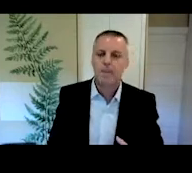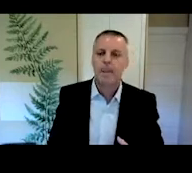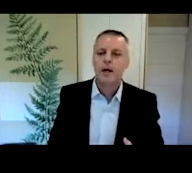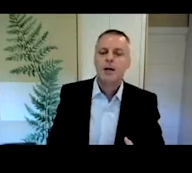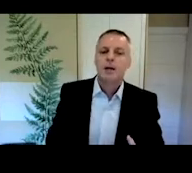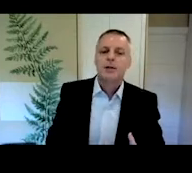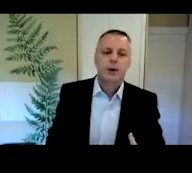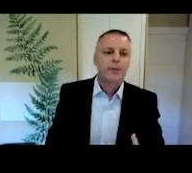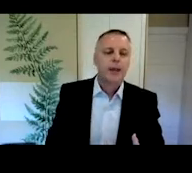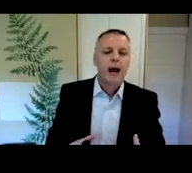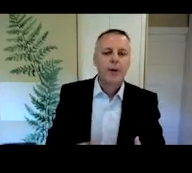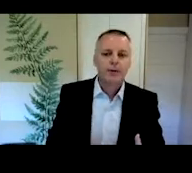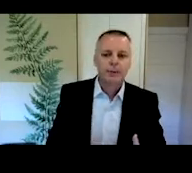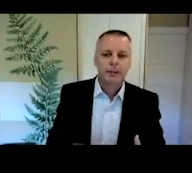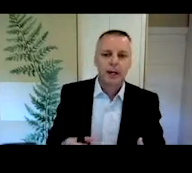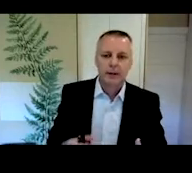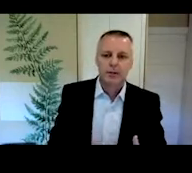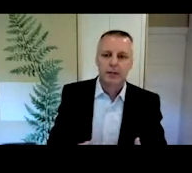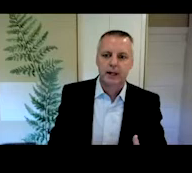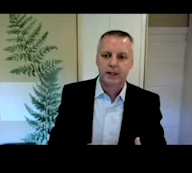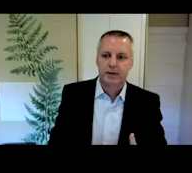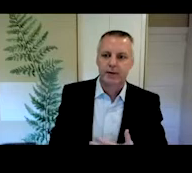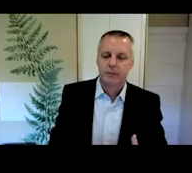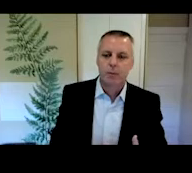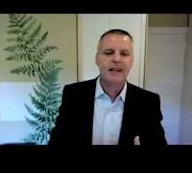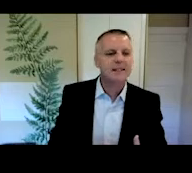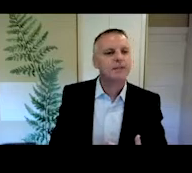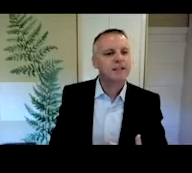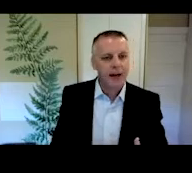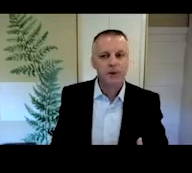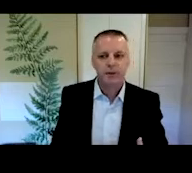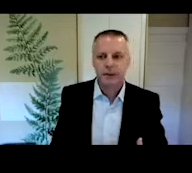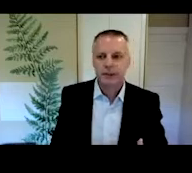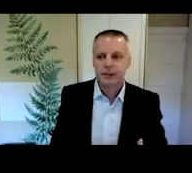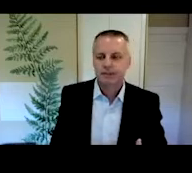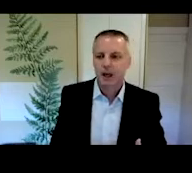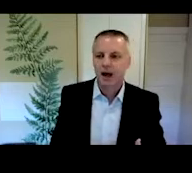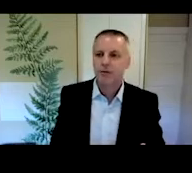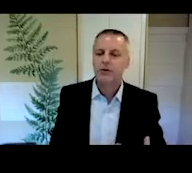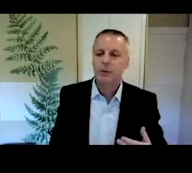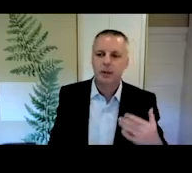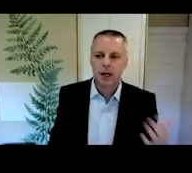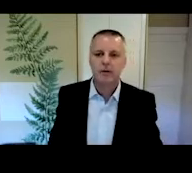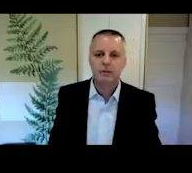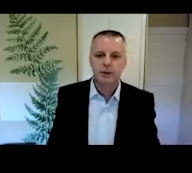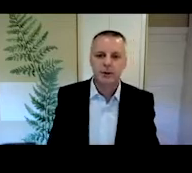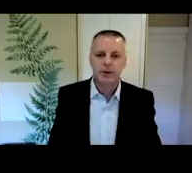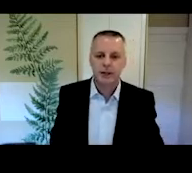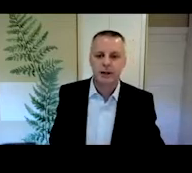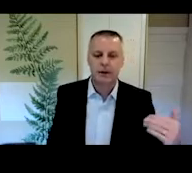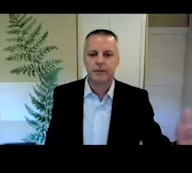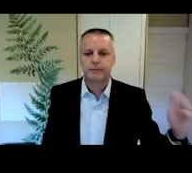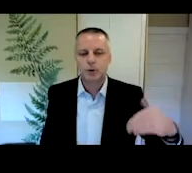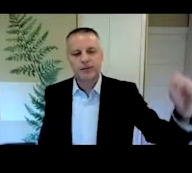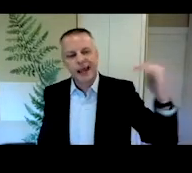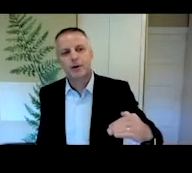Okay. So how are scripted and unscripted texts different? What makes them sound different? I've reviewed a lot of literature on